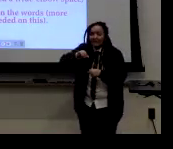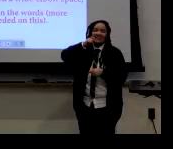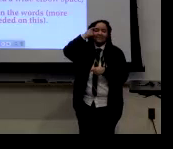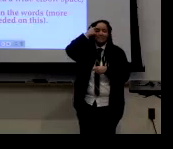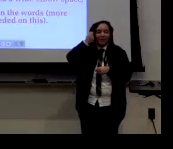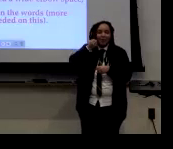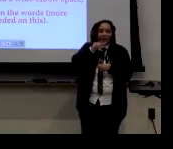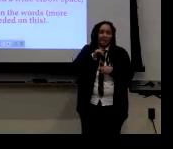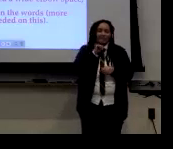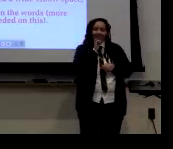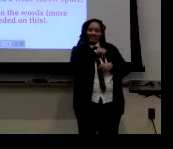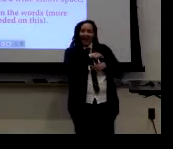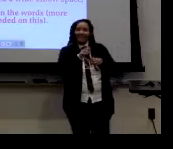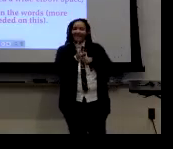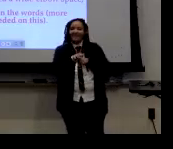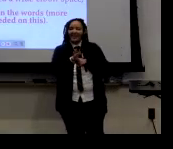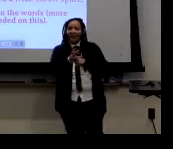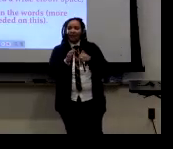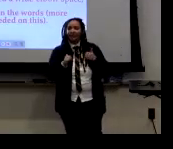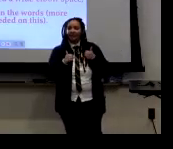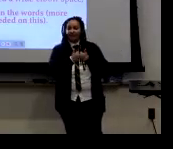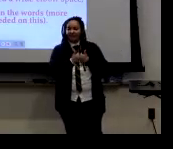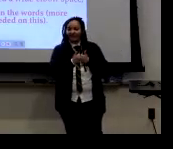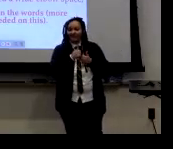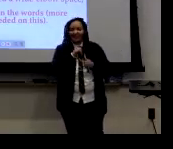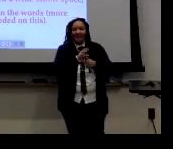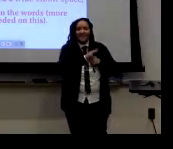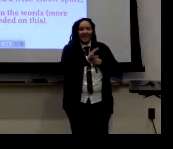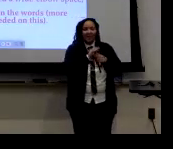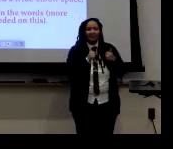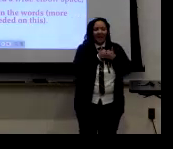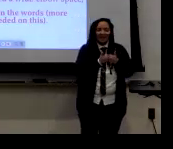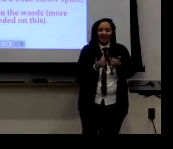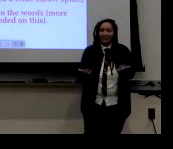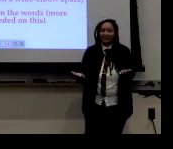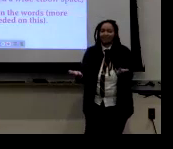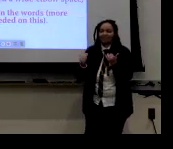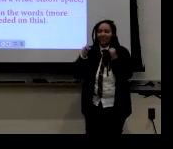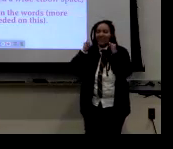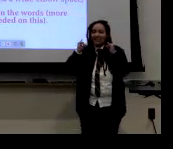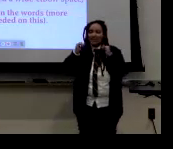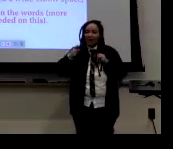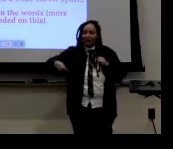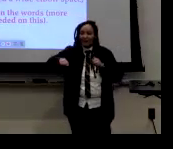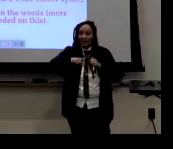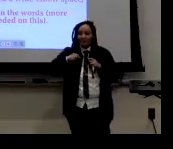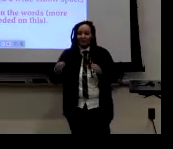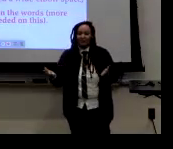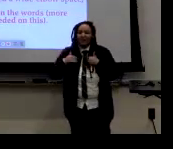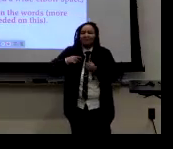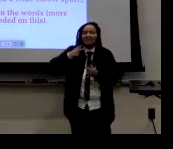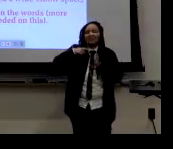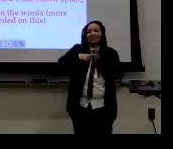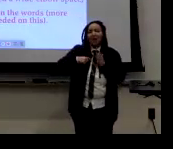argument about that is, um, because of the video challenge that I was, um, you know, the influencer